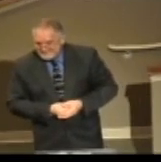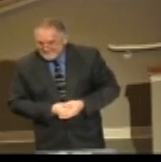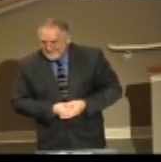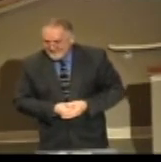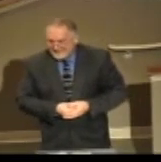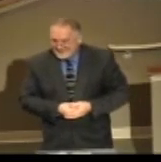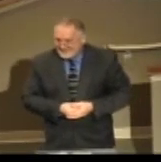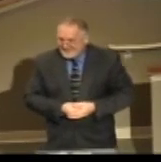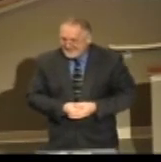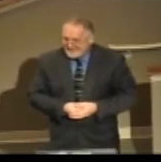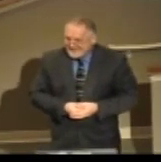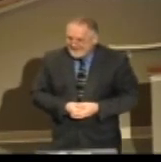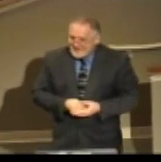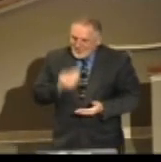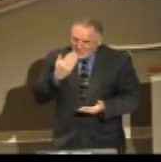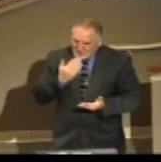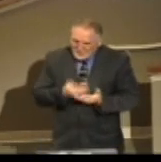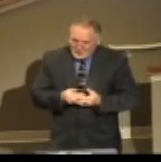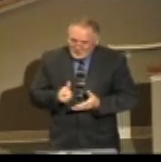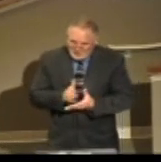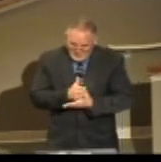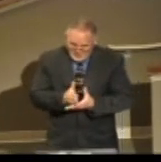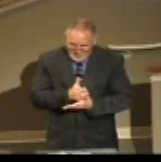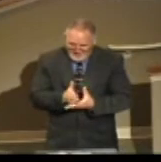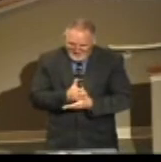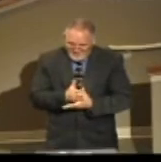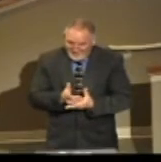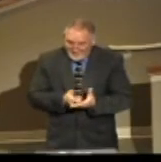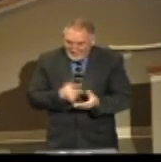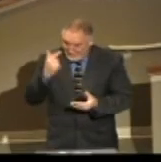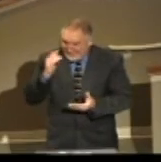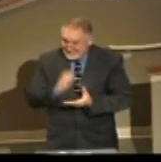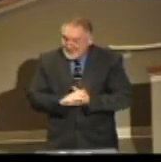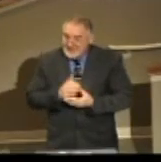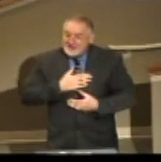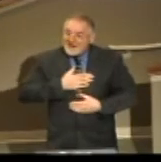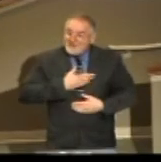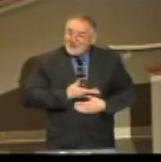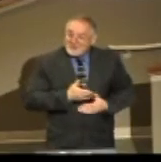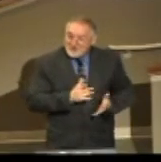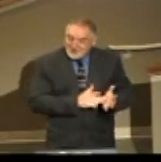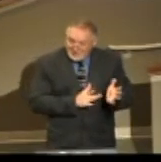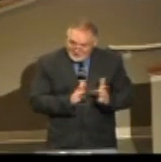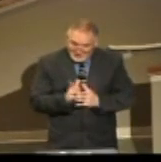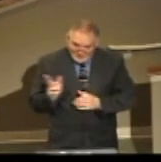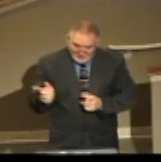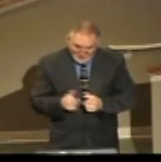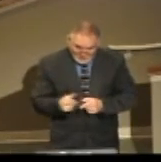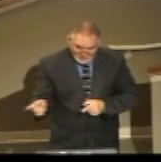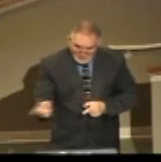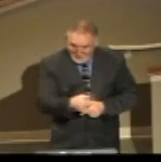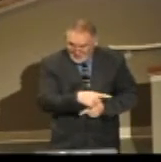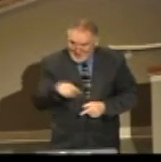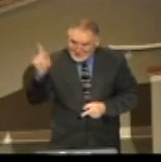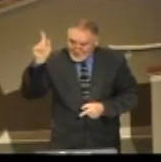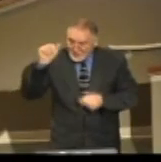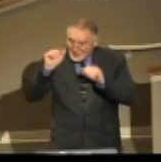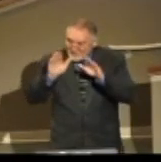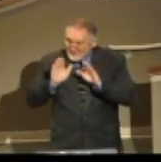Can I tell you, you've got something good to share, you've got to share it. And can I tell you, I recommend Jesus to you. He's a wonderful Savior.